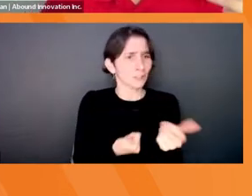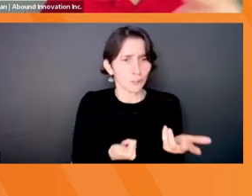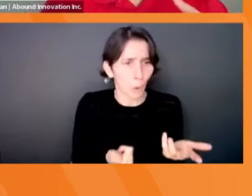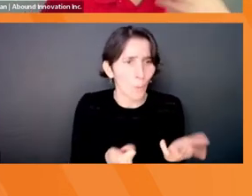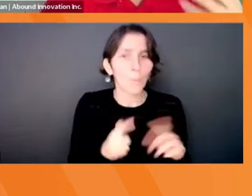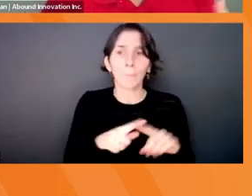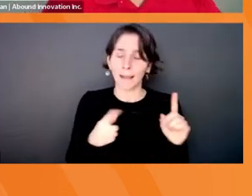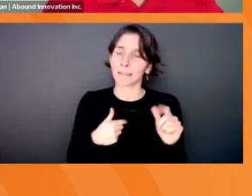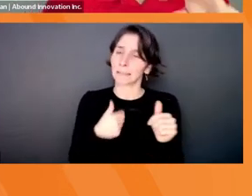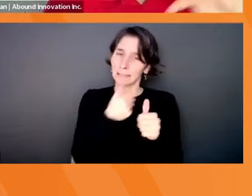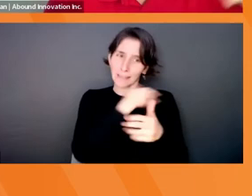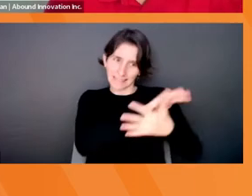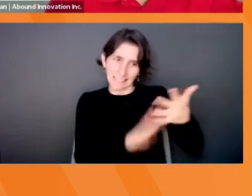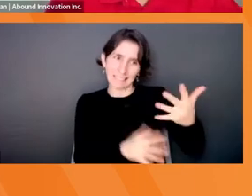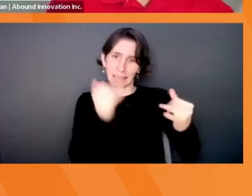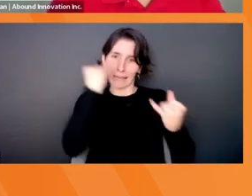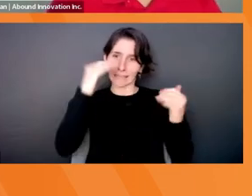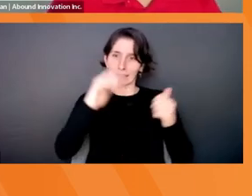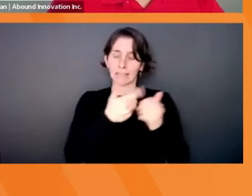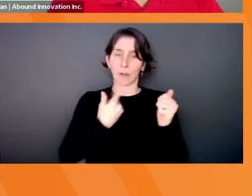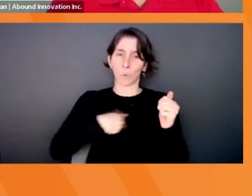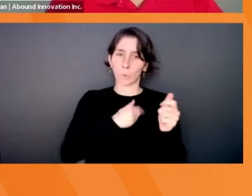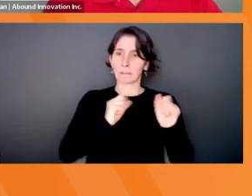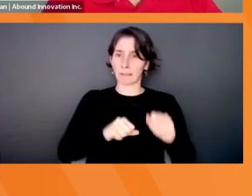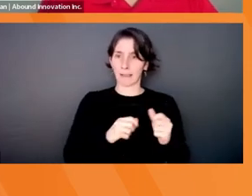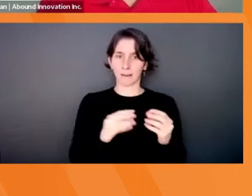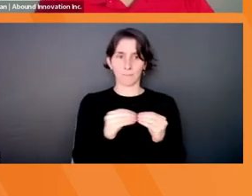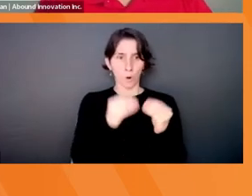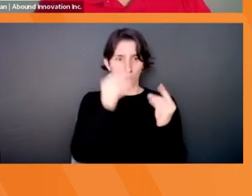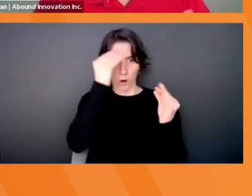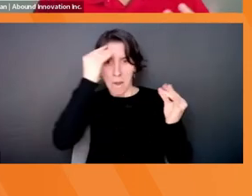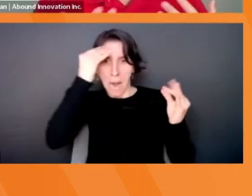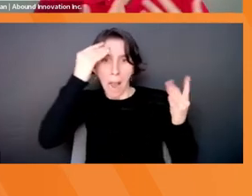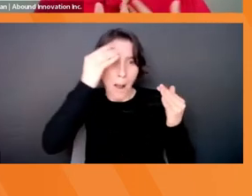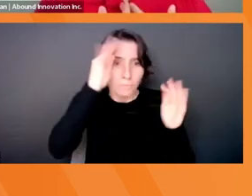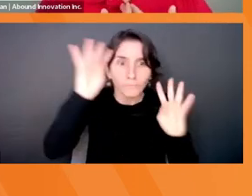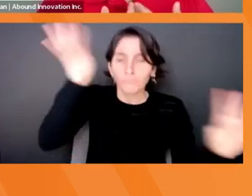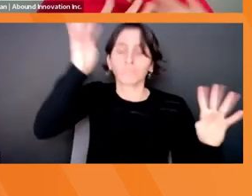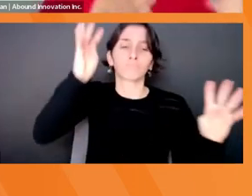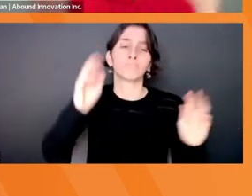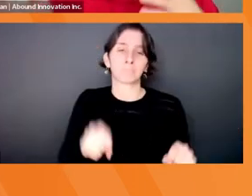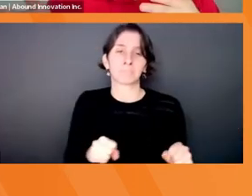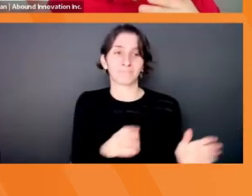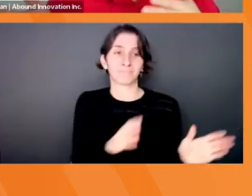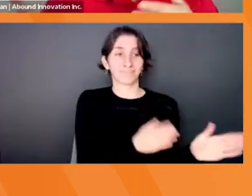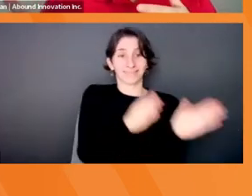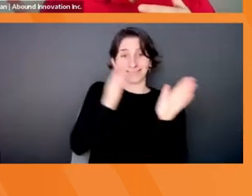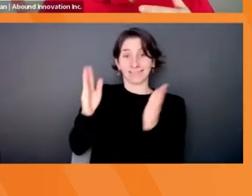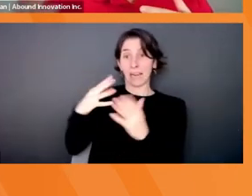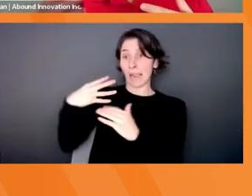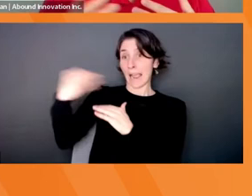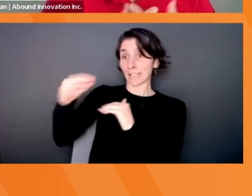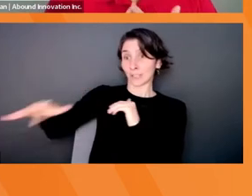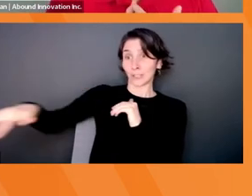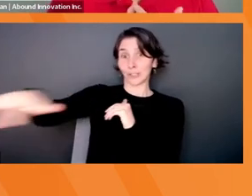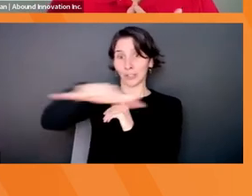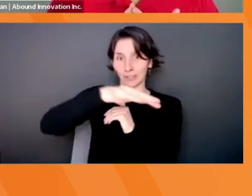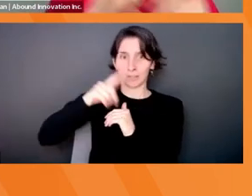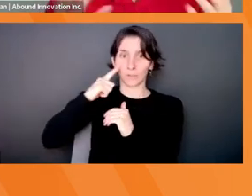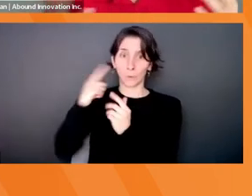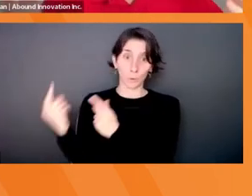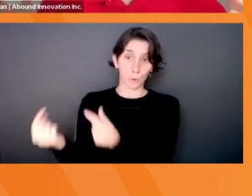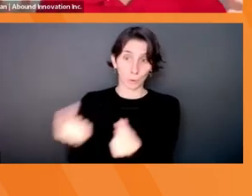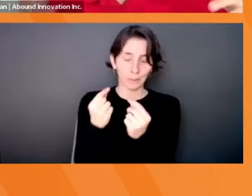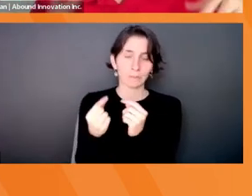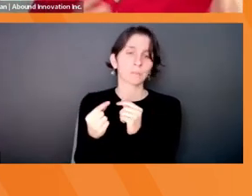ourselves as innovators and get past these challenges that we face. And then externally, I mean, on the skill set doing side, it's really around